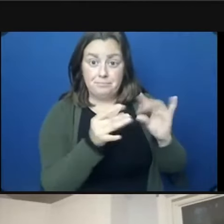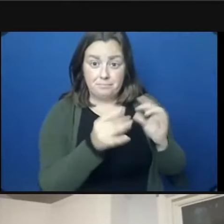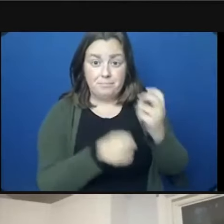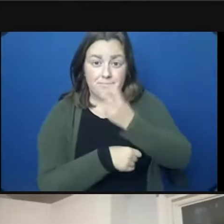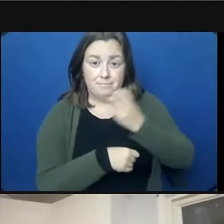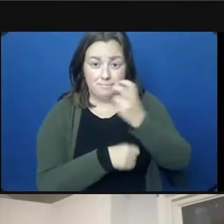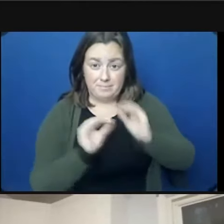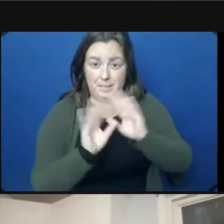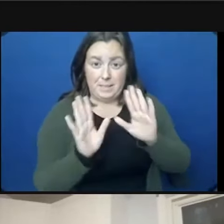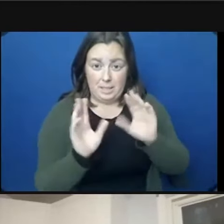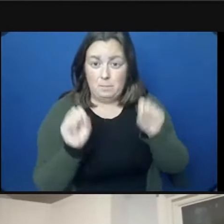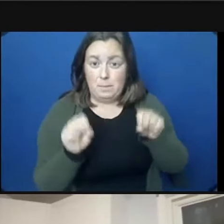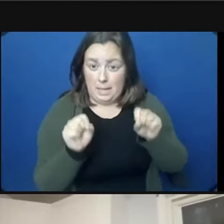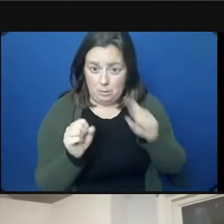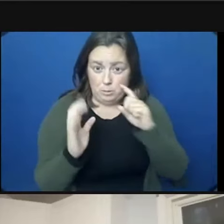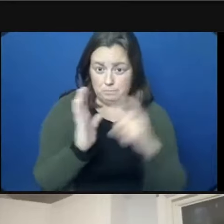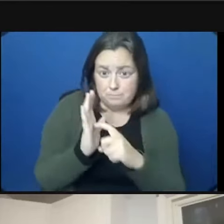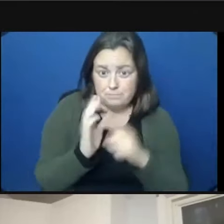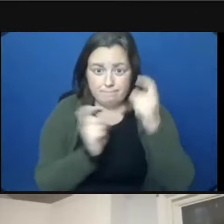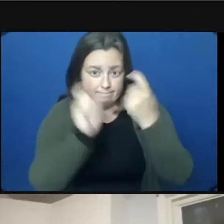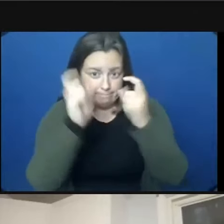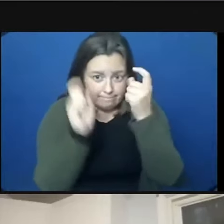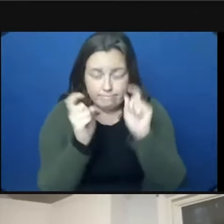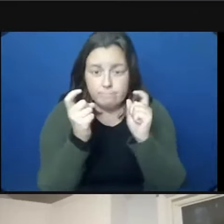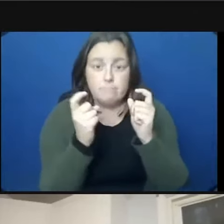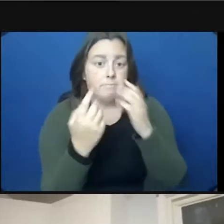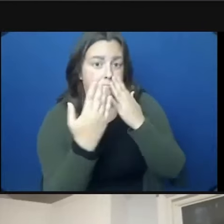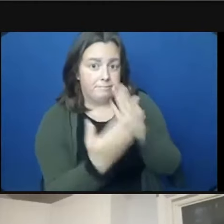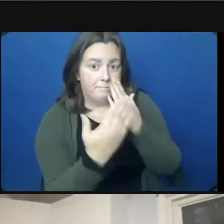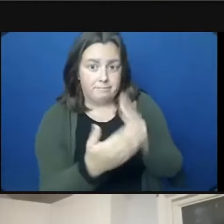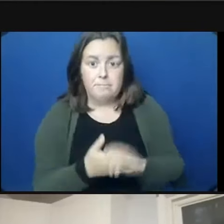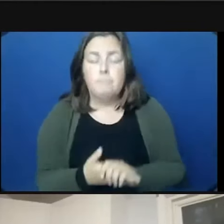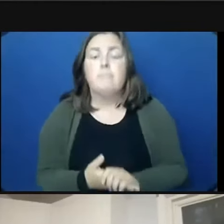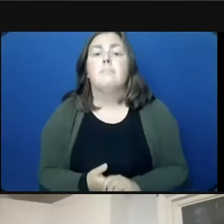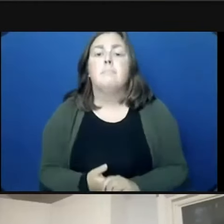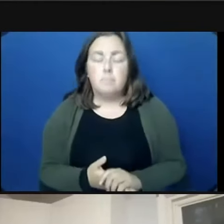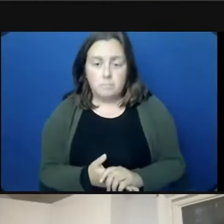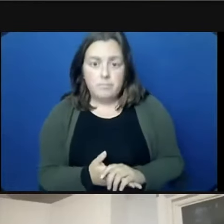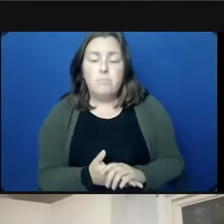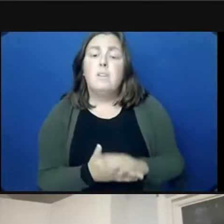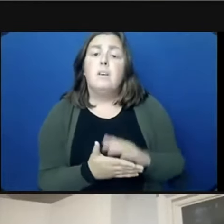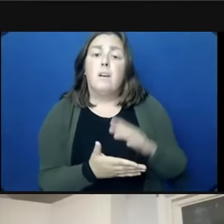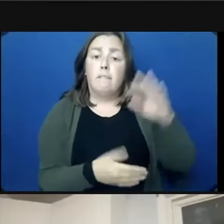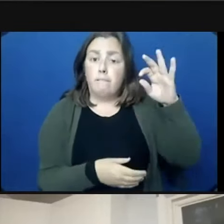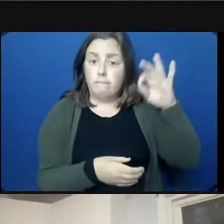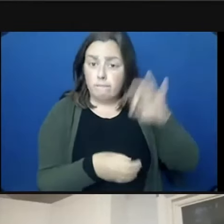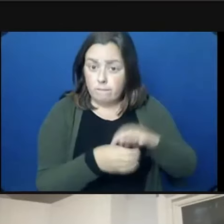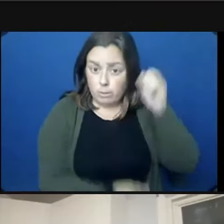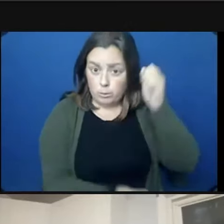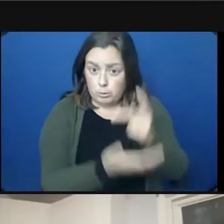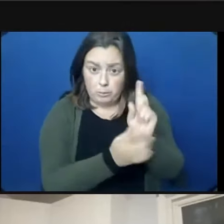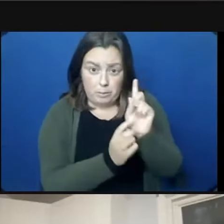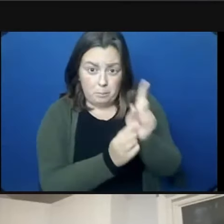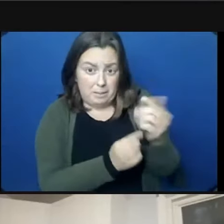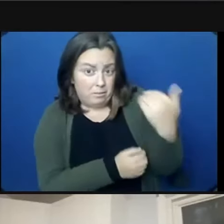Okay. First up on the agenda, we will be able to approve the minutes of October 14th, 2021 open session. Has anybody had a chance to review